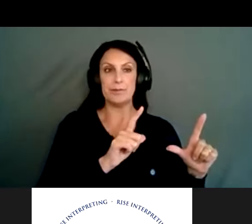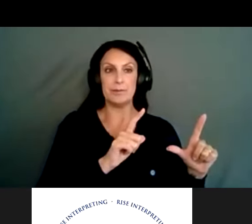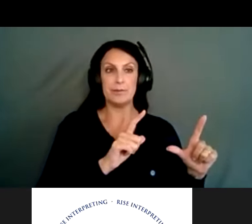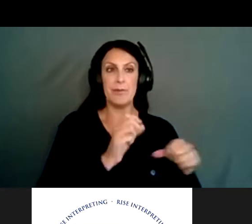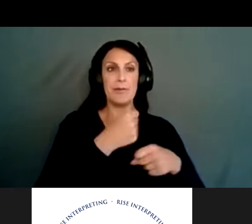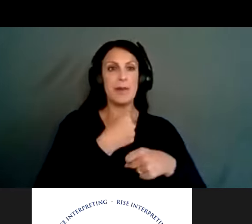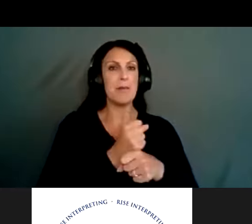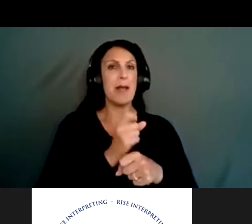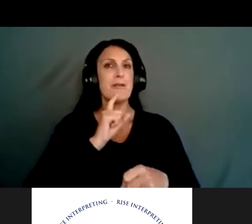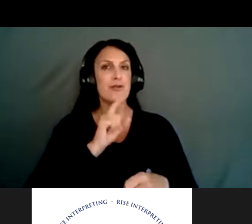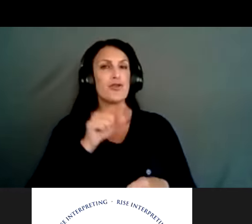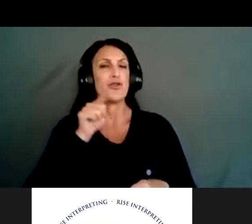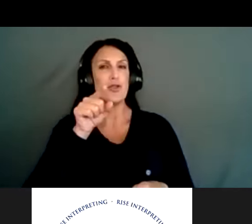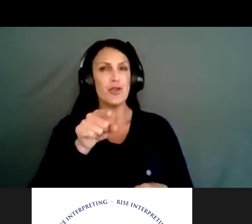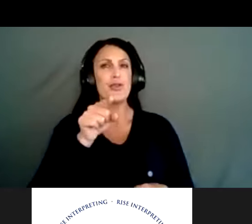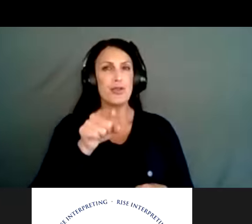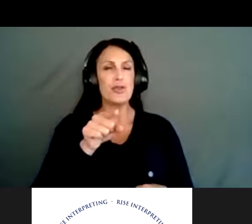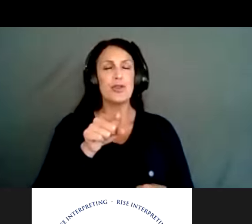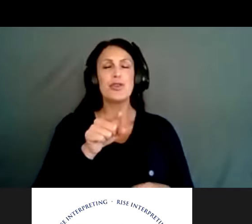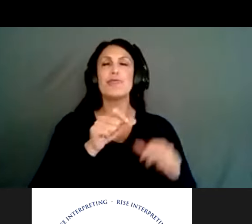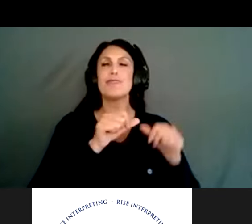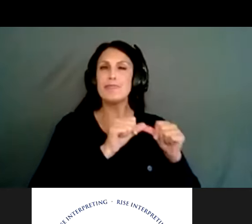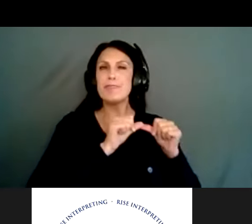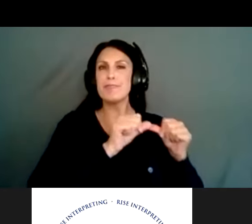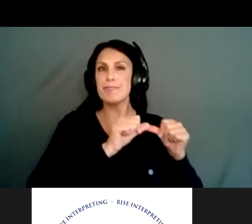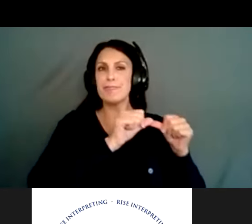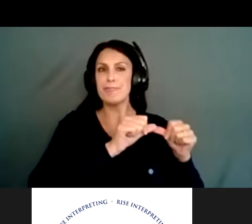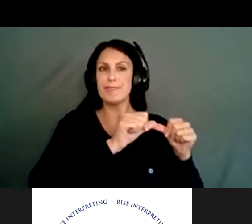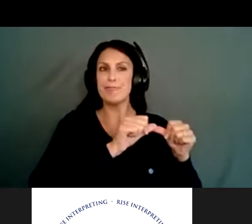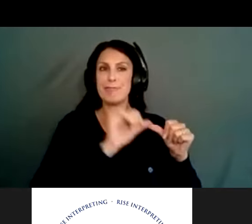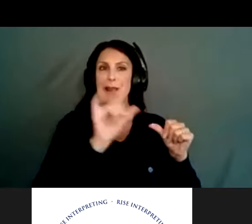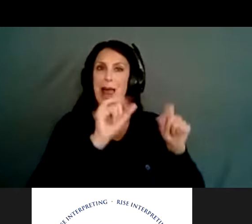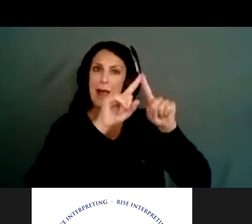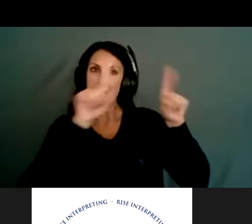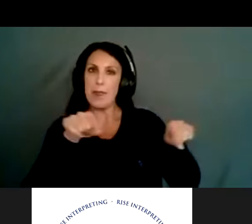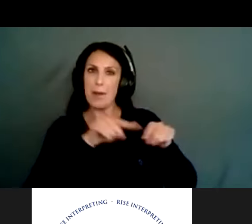Make sure to stay in there and hang in there, you know, like that, like the poster says.